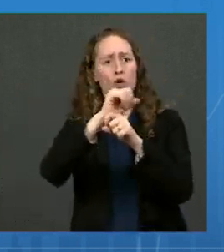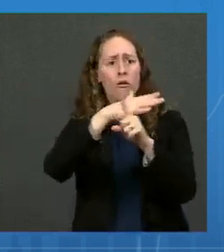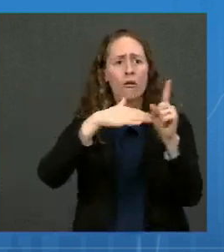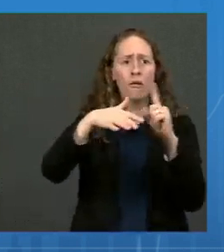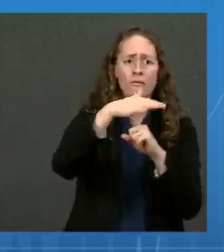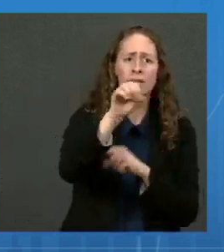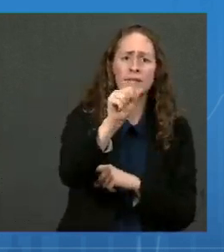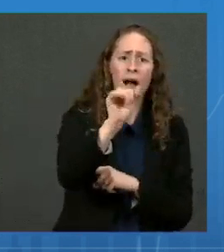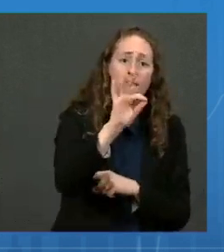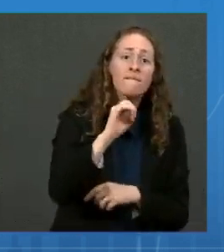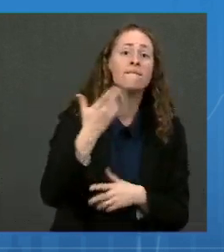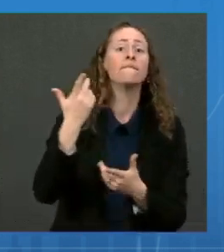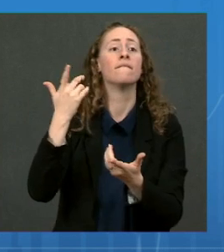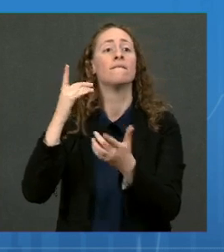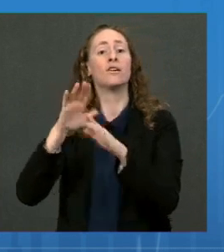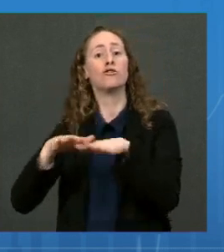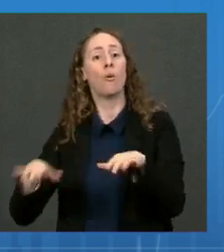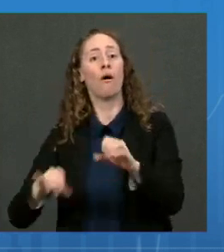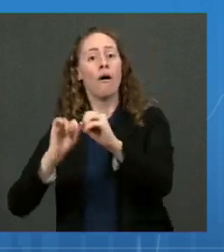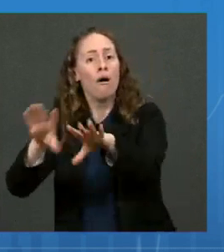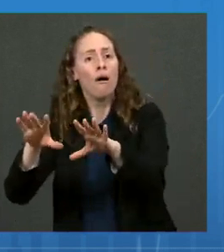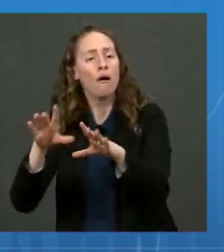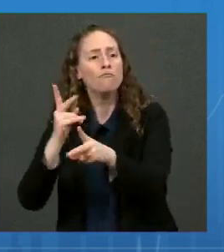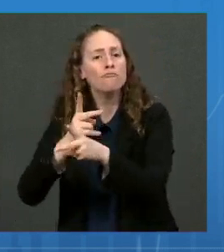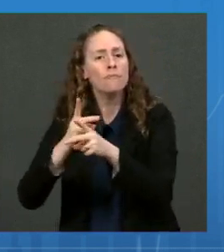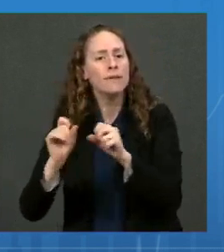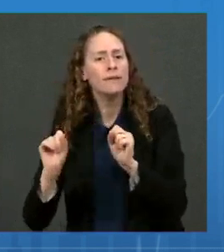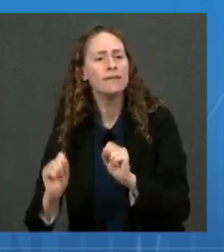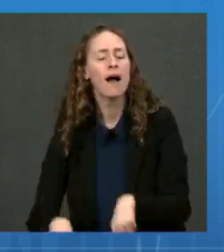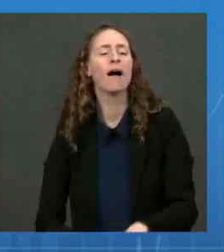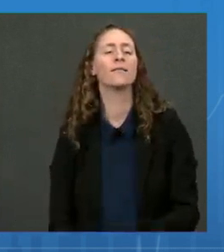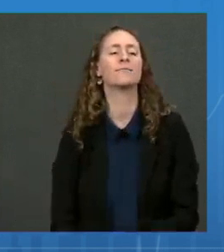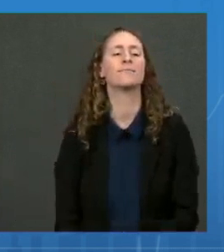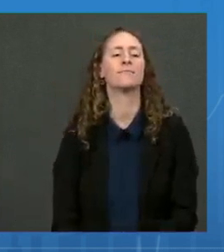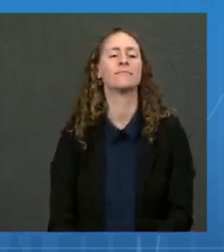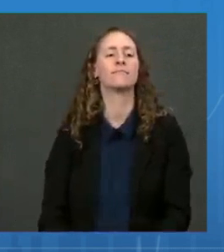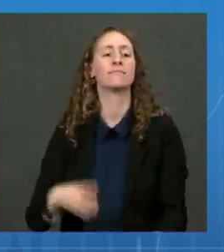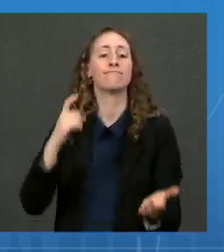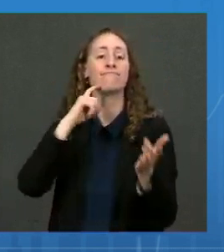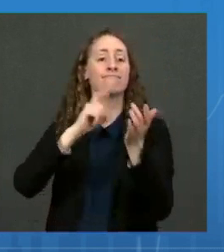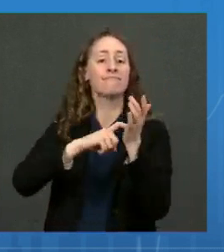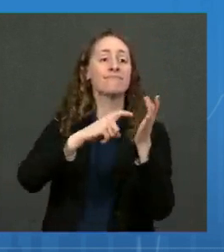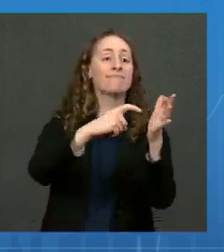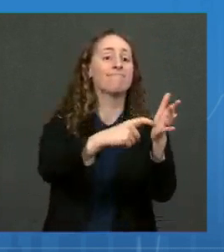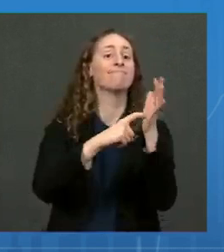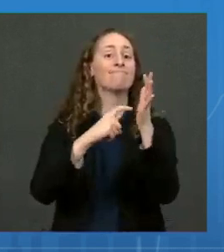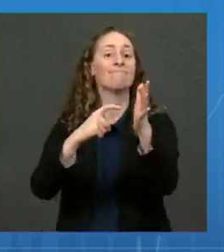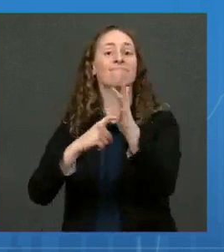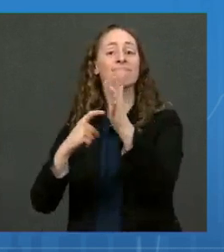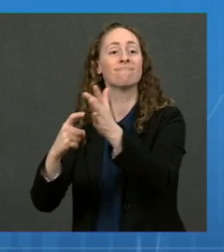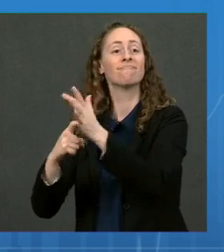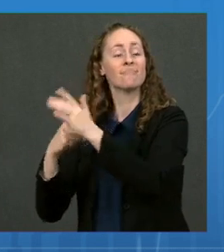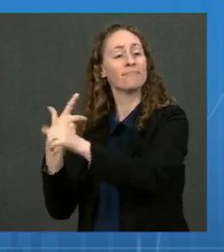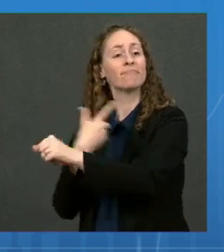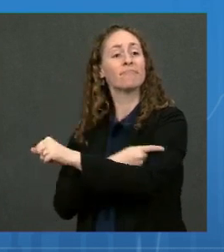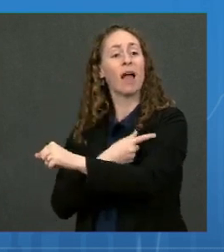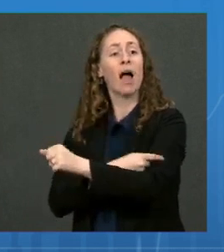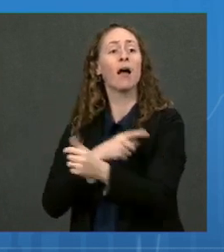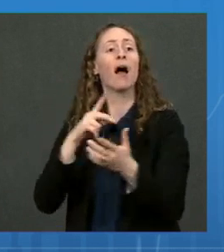Higher vaccination rates will also increase consumer demand and spending as people feel more comfortable traveling,